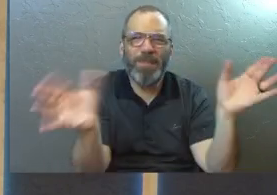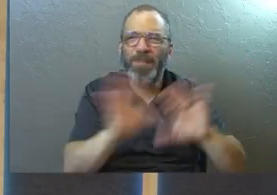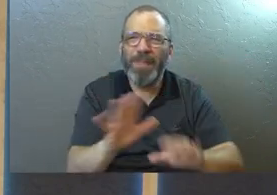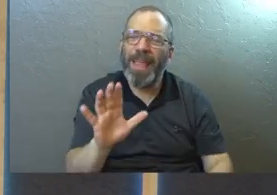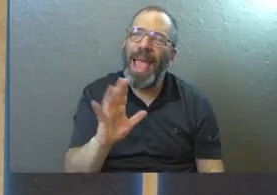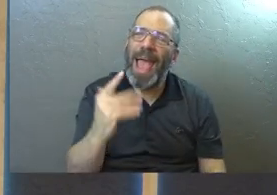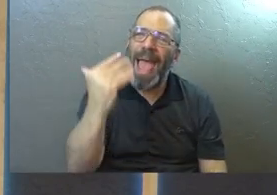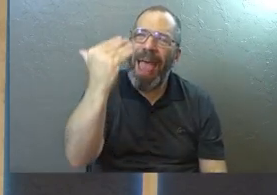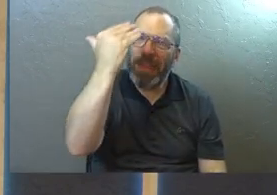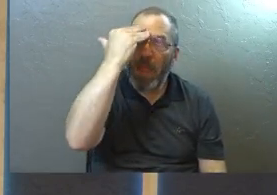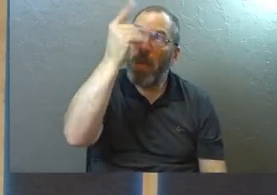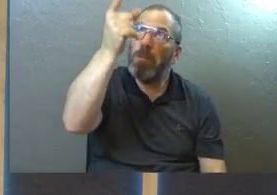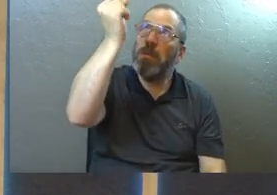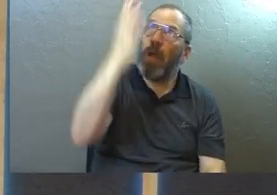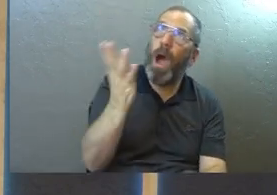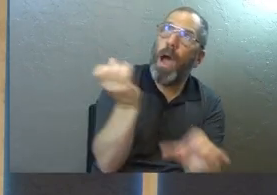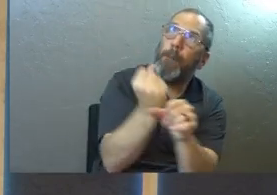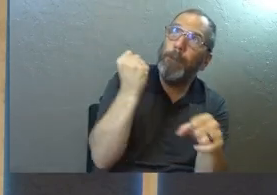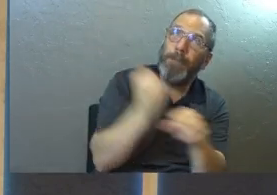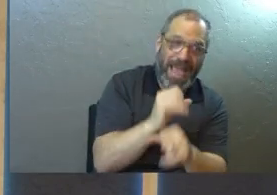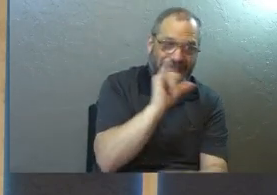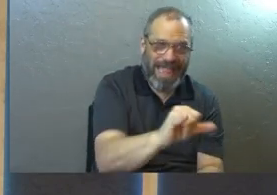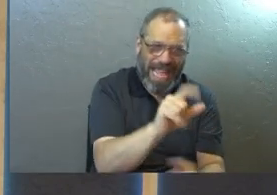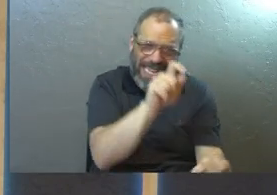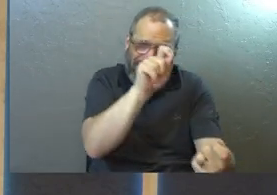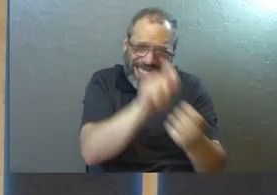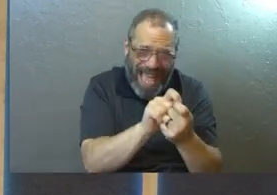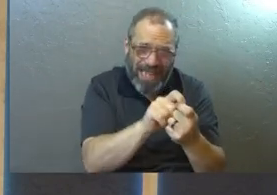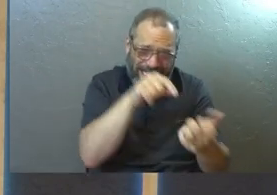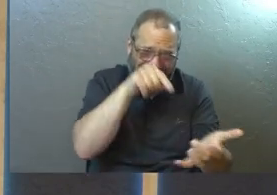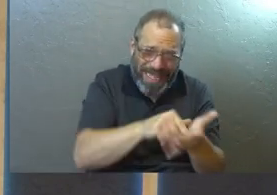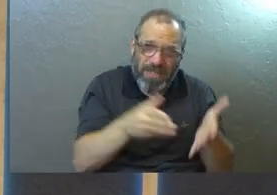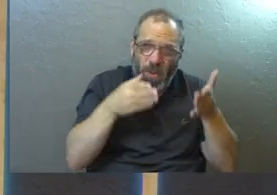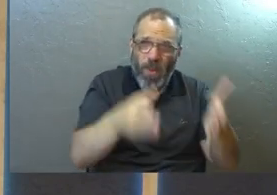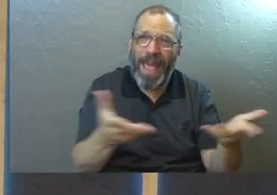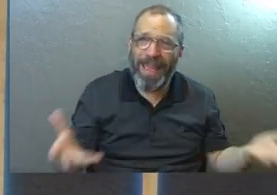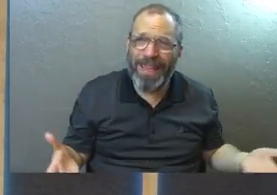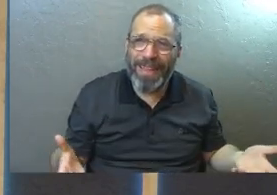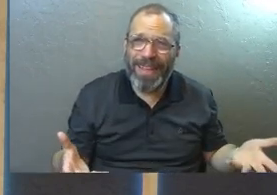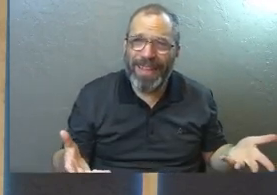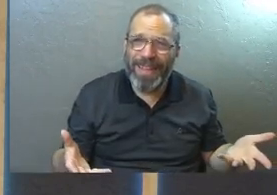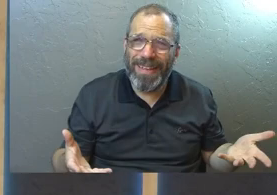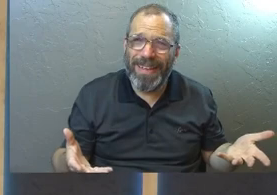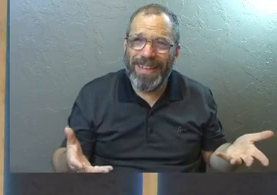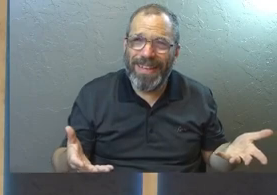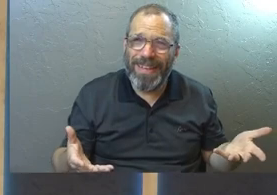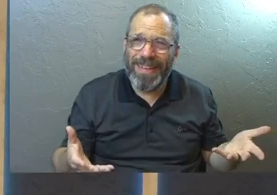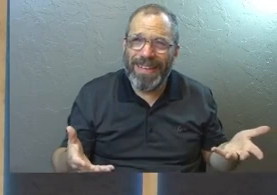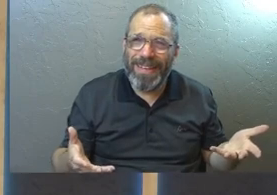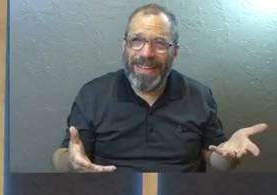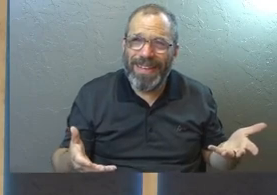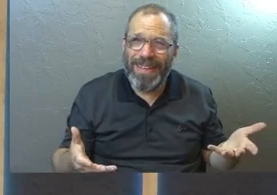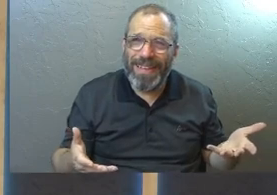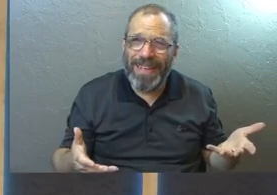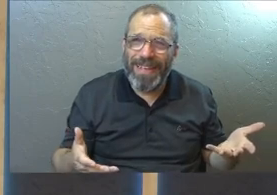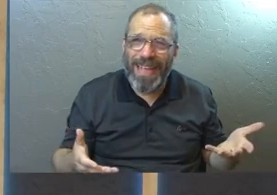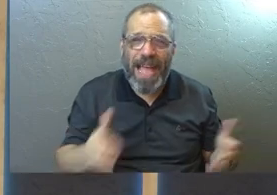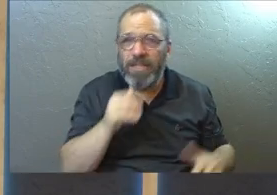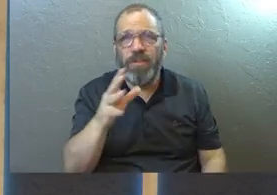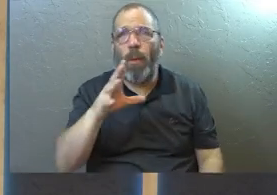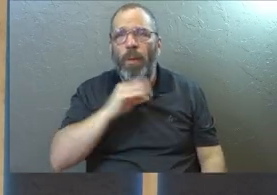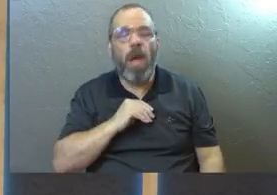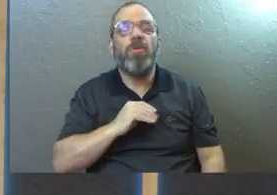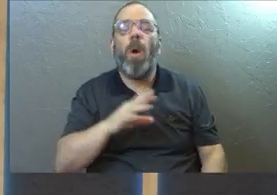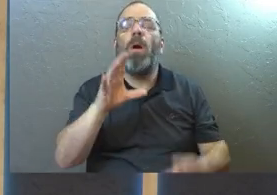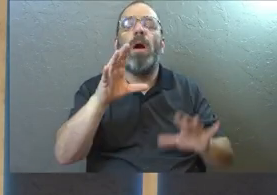you acknowledge that creator God made them exactly this way? And don't just submit that creator God,